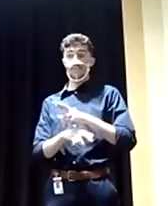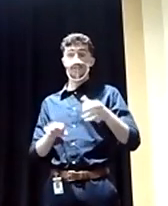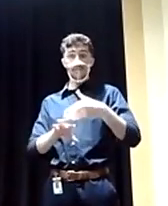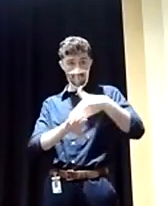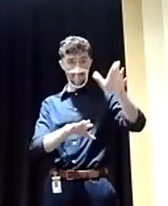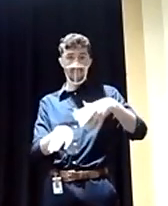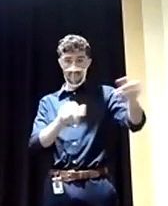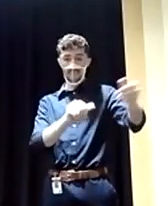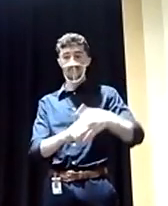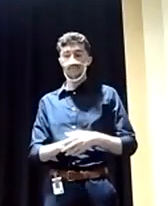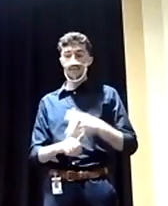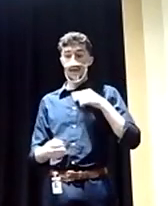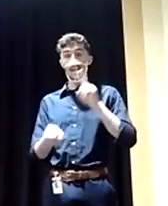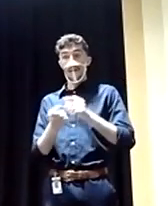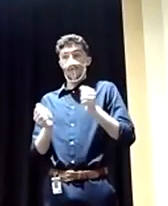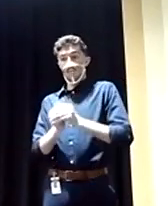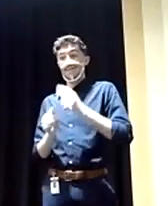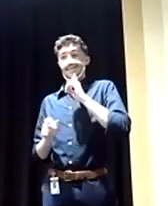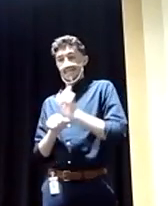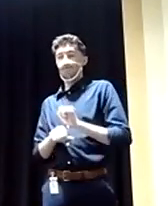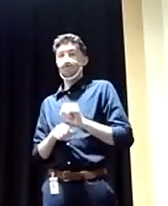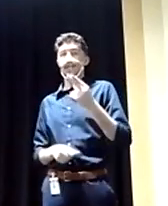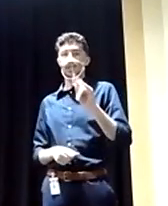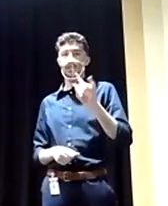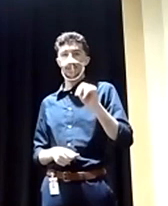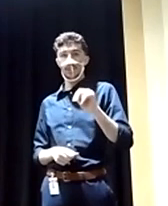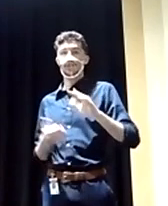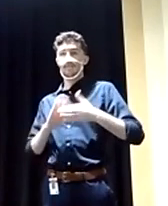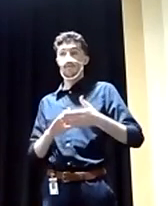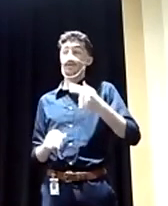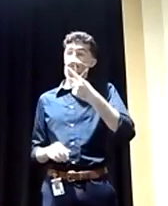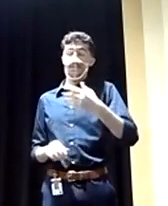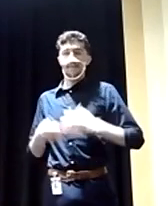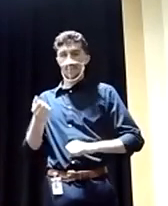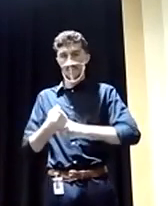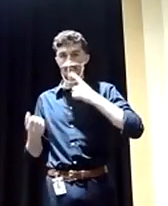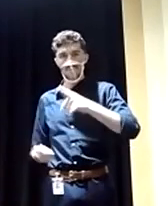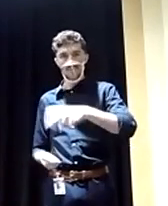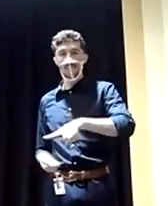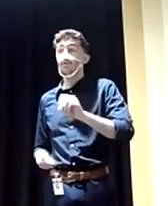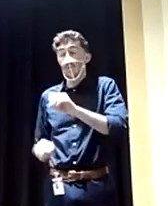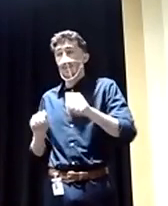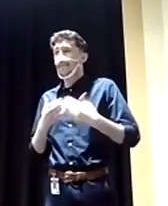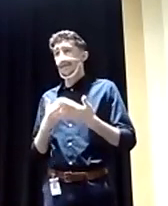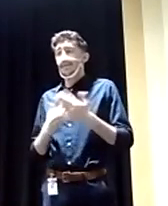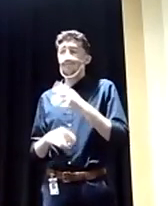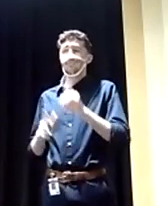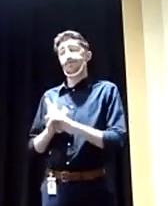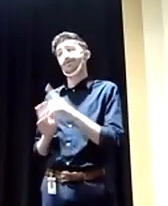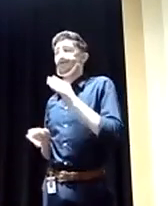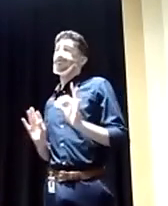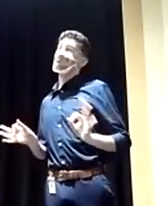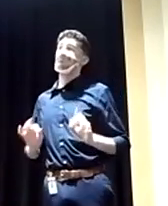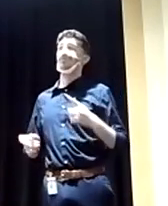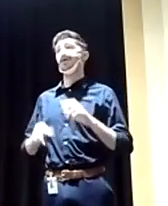at the border. I have met with the Haitian community and voiced my support. So it's easy to come here in a forum like this and say, yes, I support,